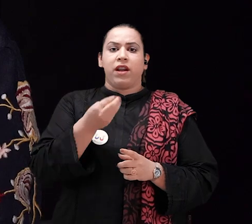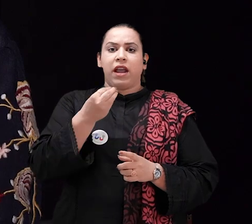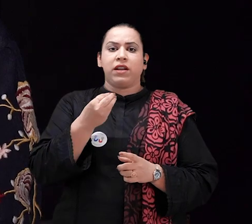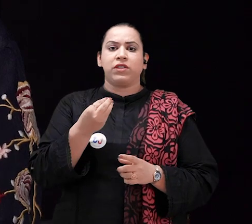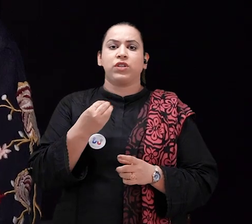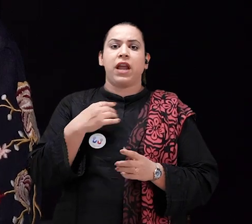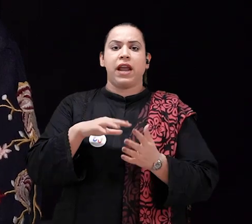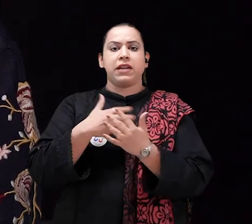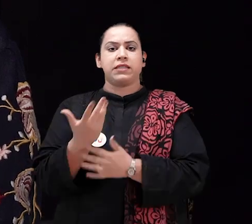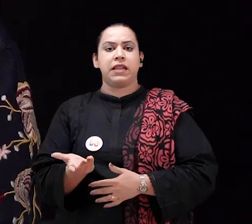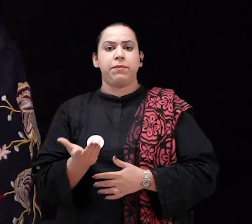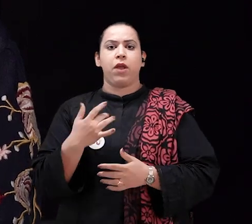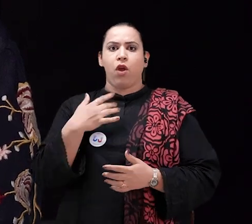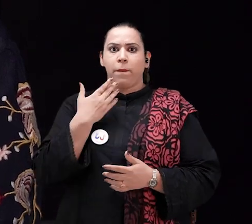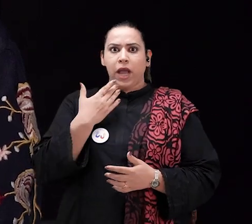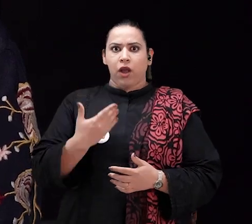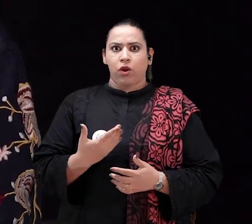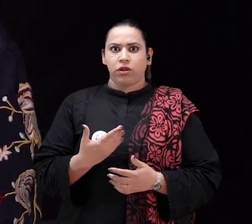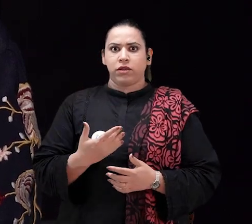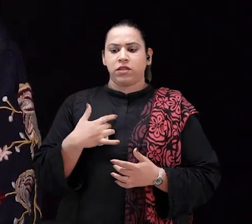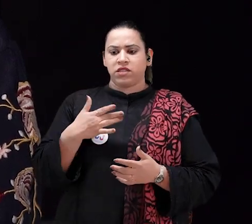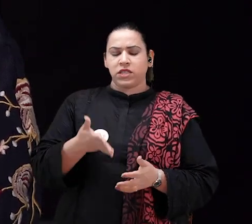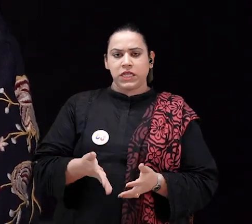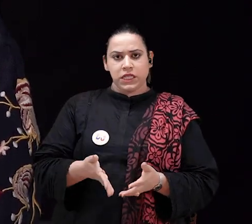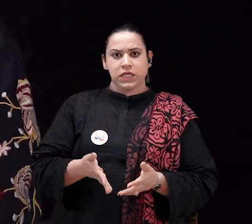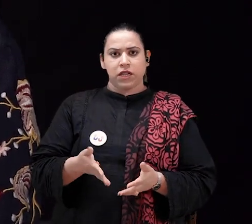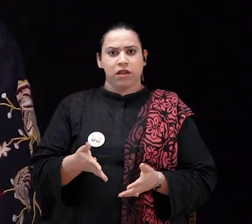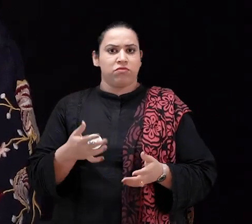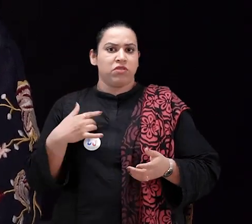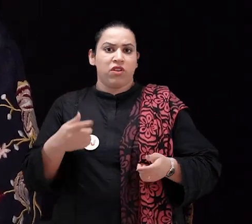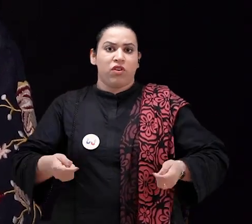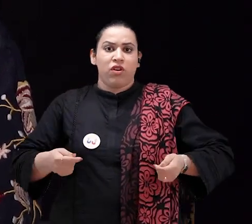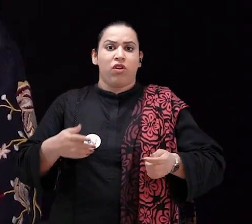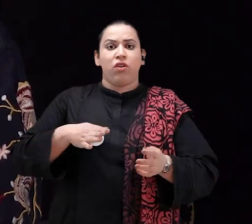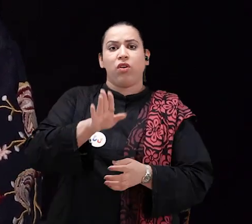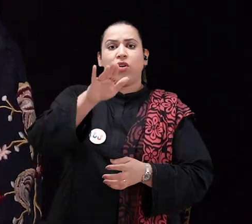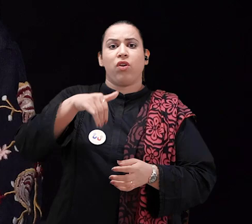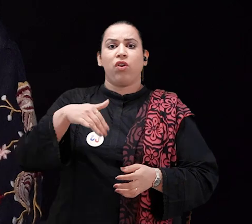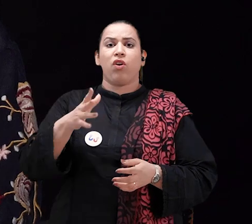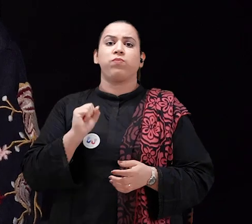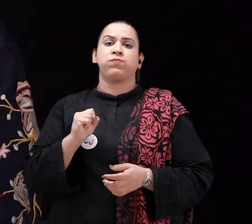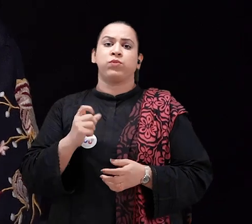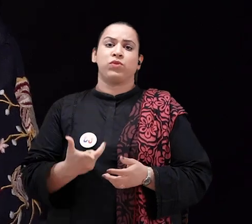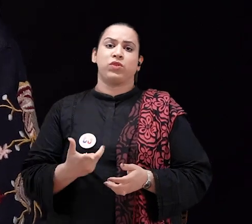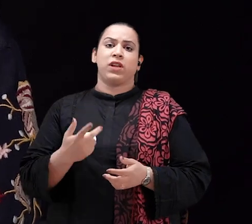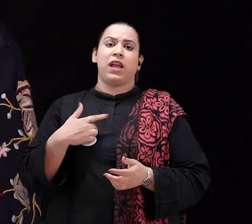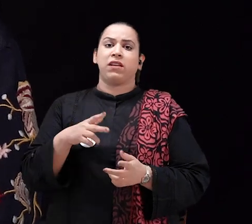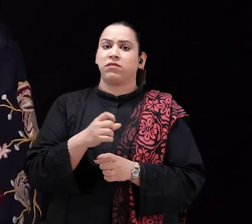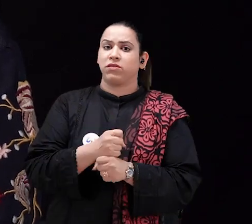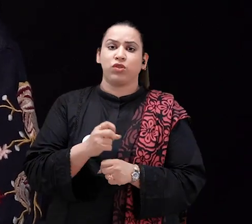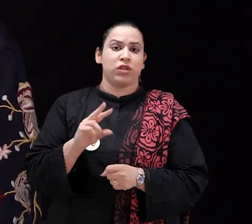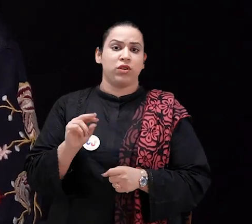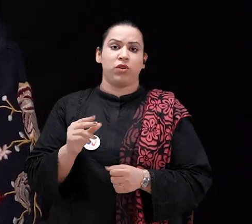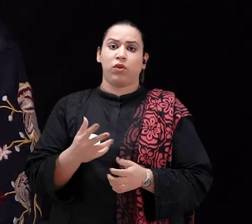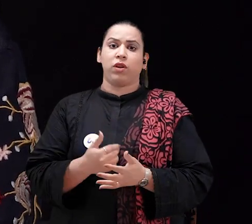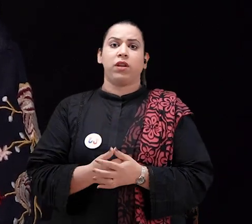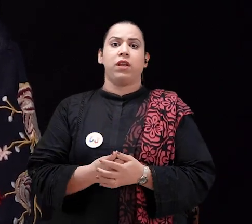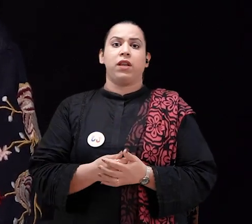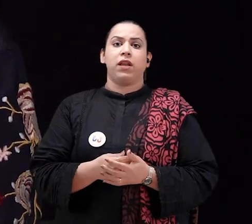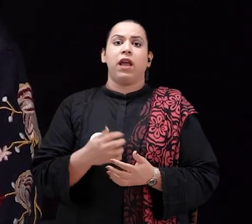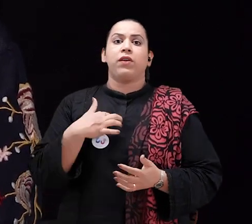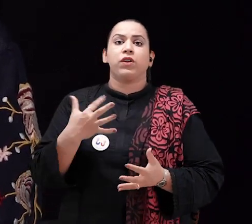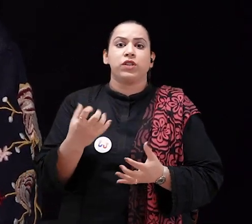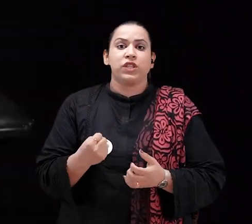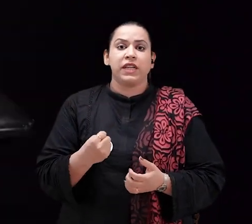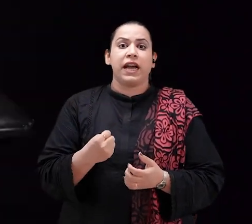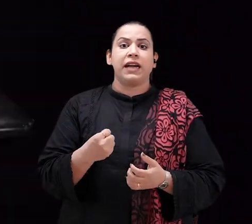and the waiters who were lifting me up the stairs to the restaurant, his hand slipped and I thought, Oh my God, this is it. Now I'm going to